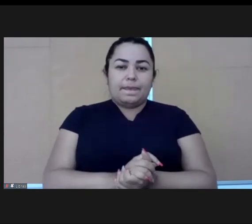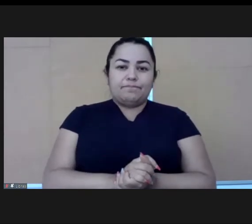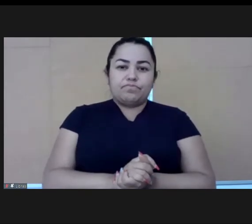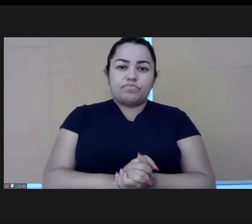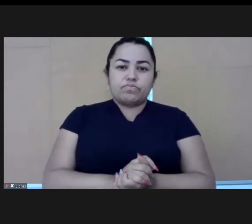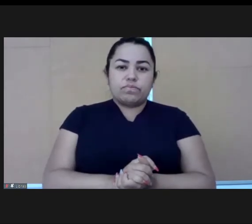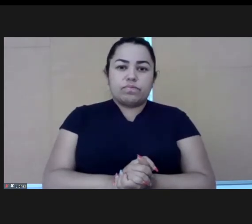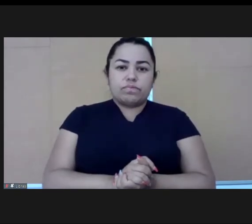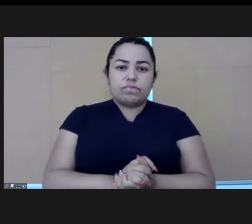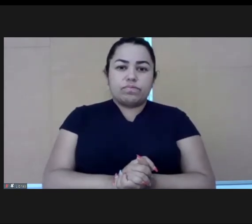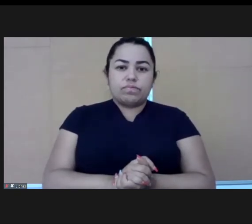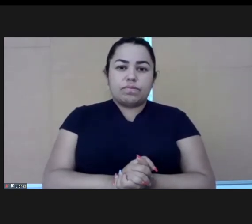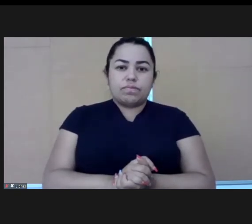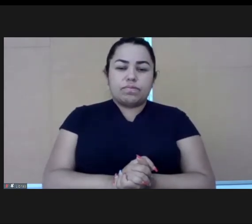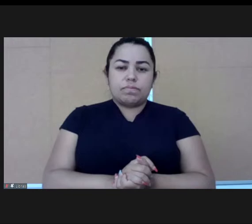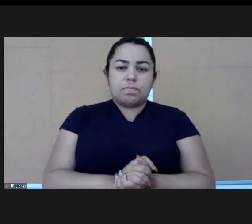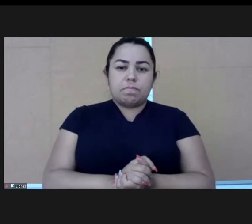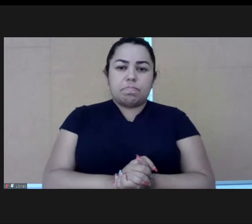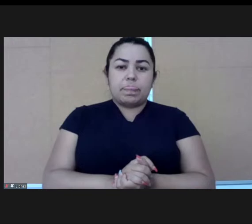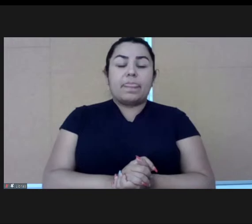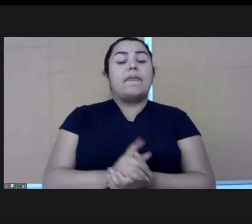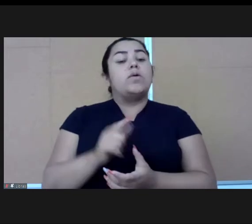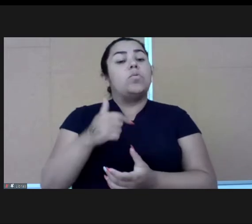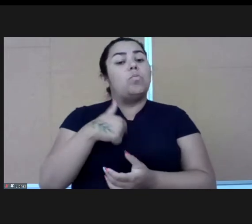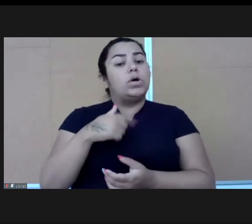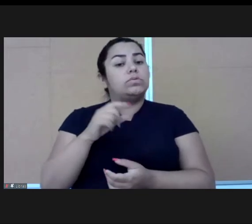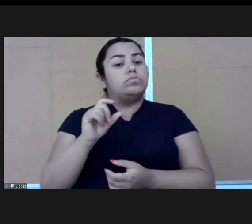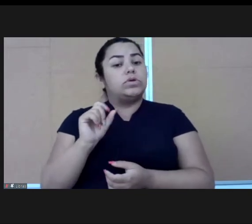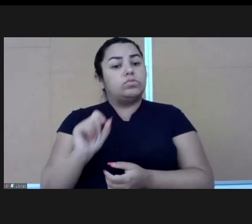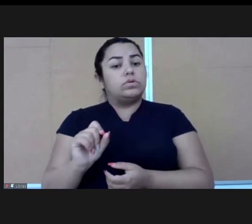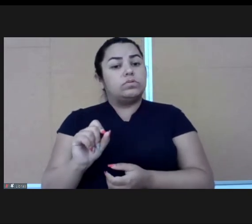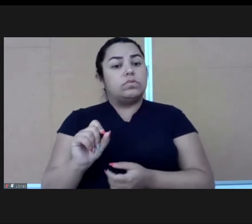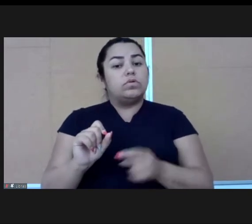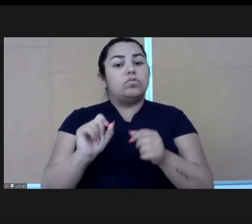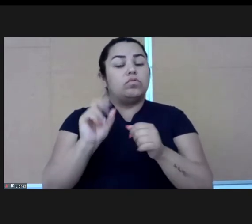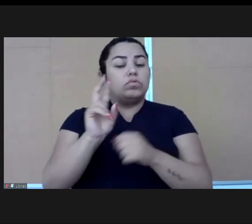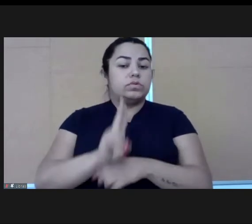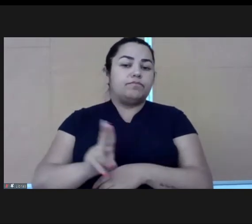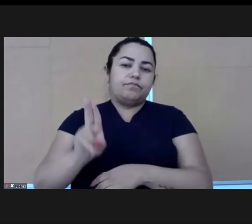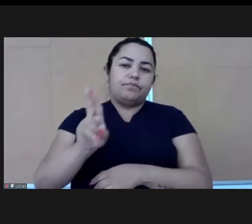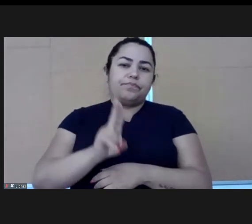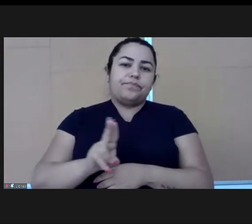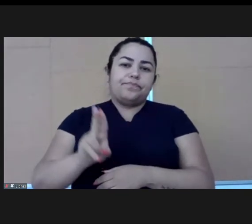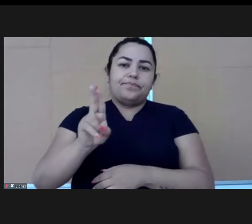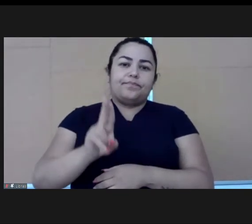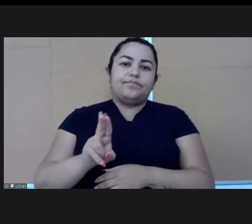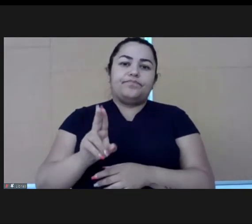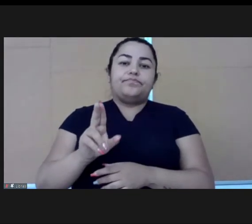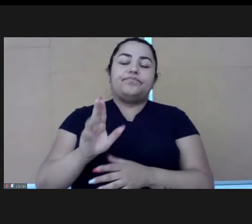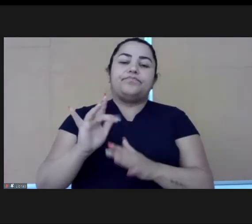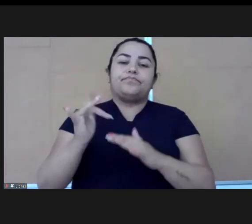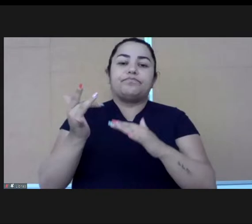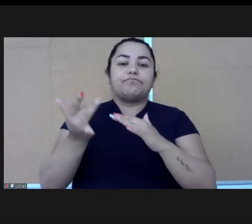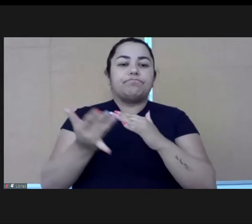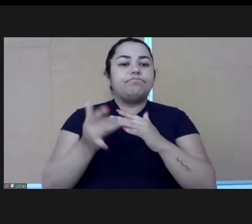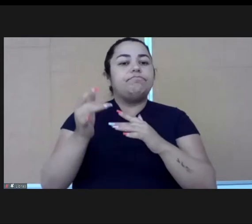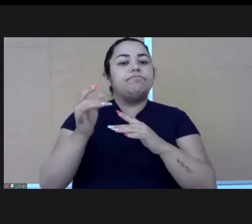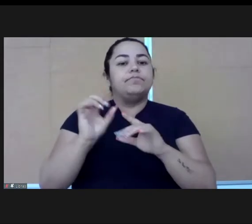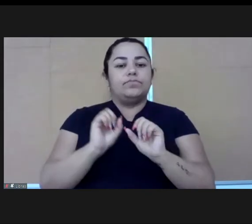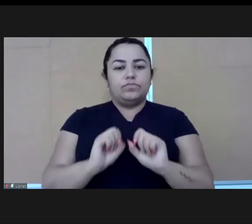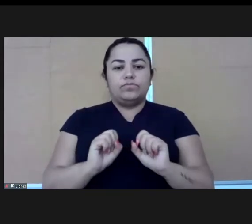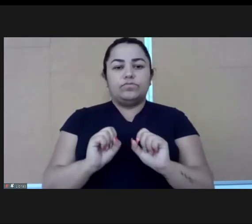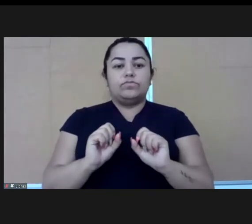media, when I took up traditional media, and when I took up my own voice into these spaces,